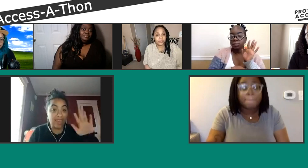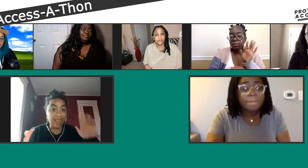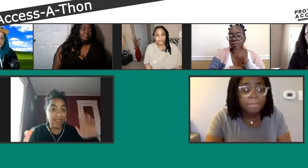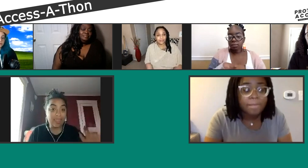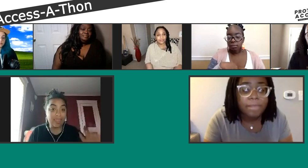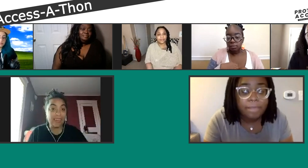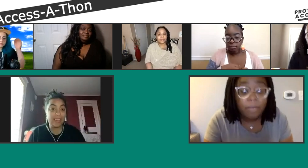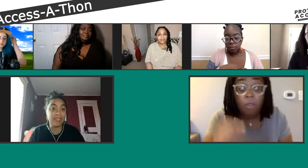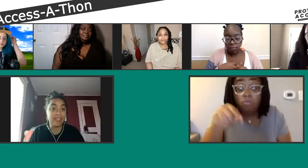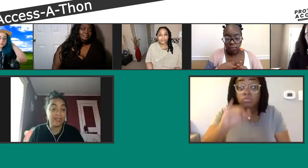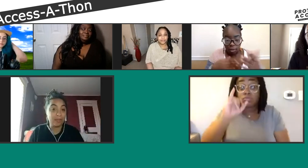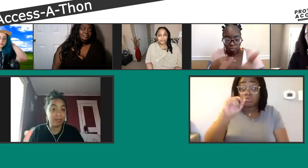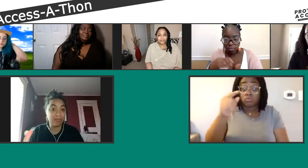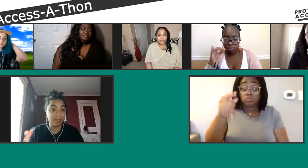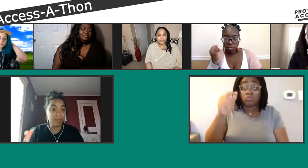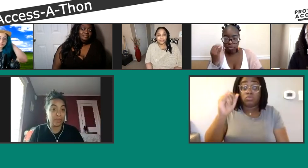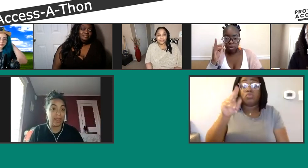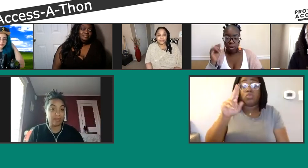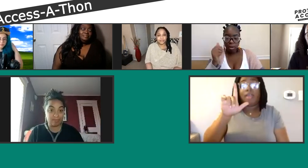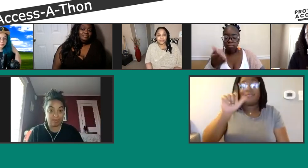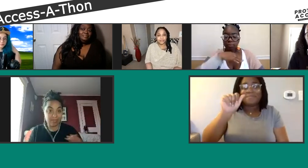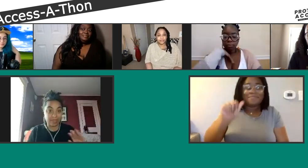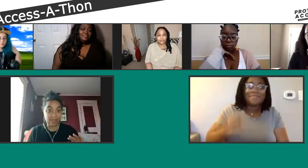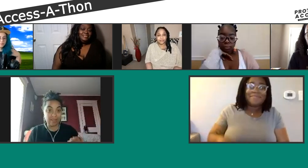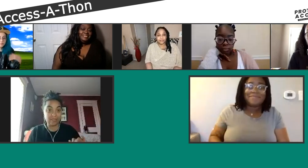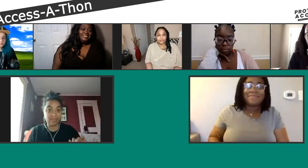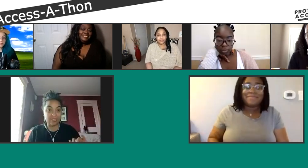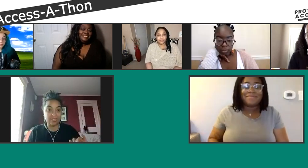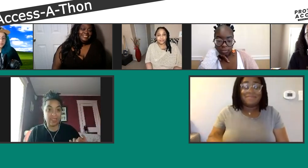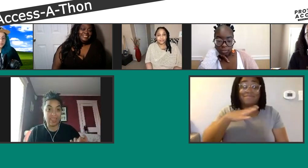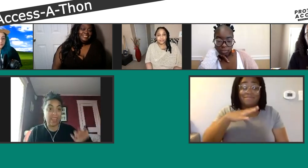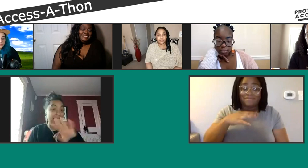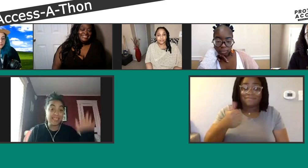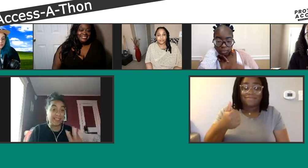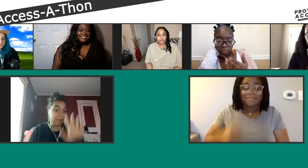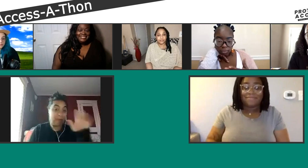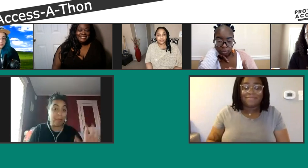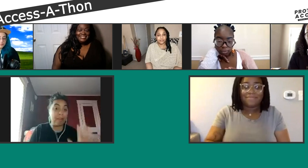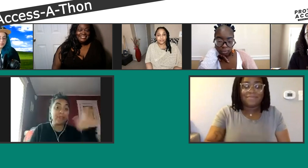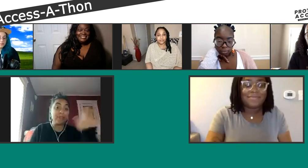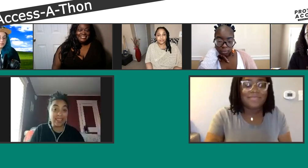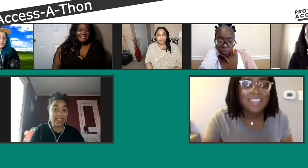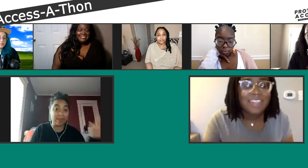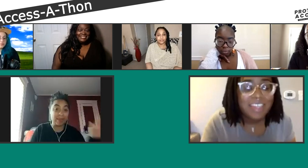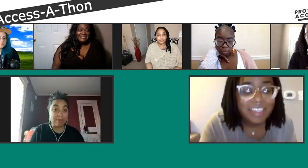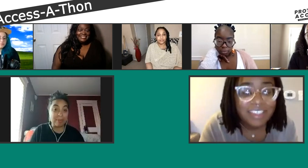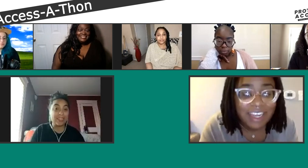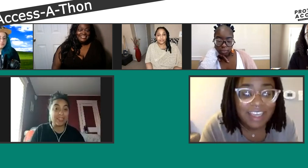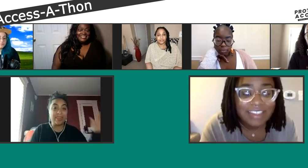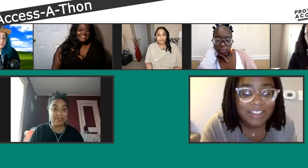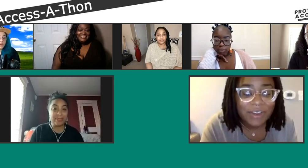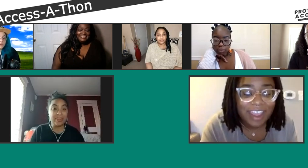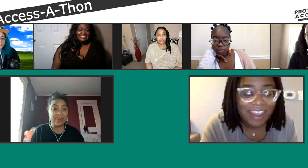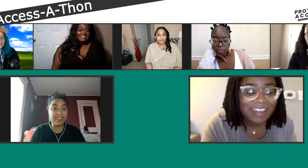I can, this is Julia. Is that okay? I can't see, I'm on my phone, so I can't see much happening.